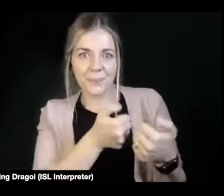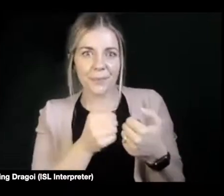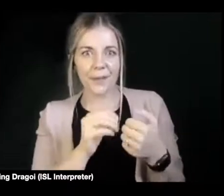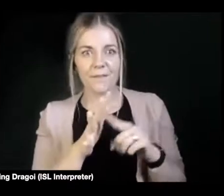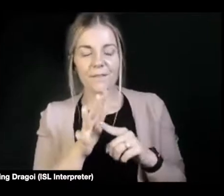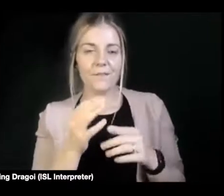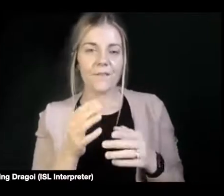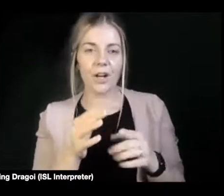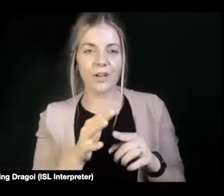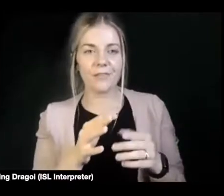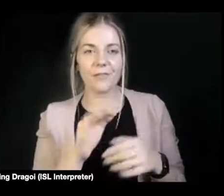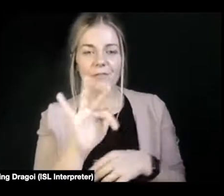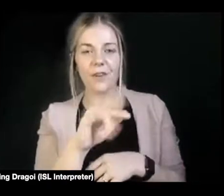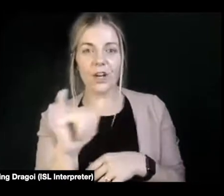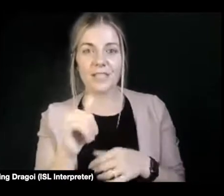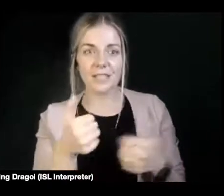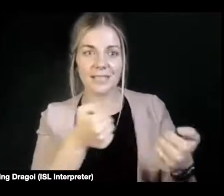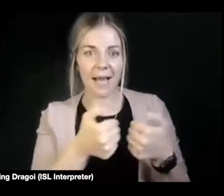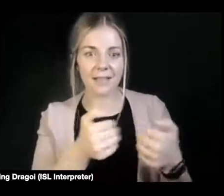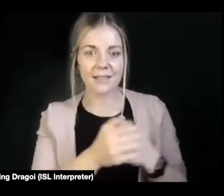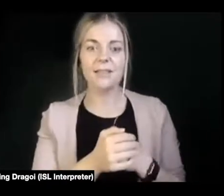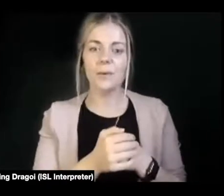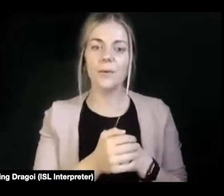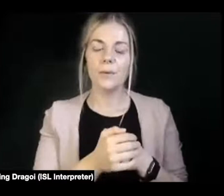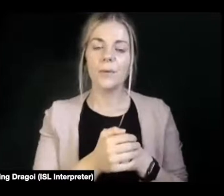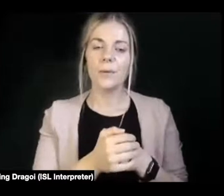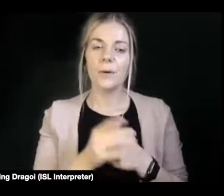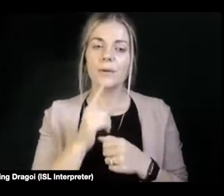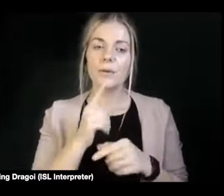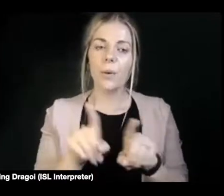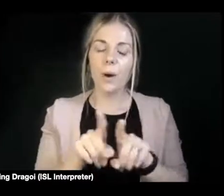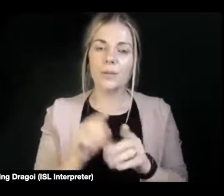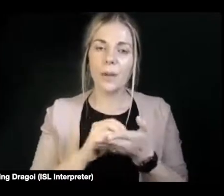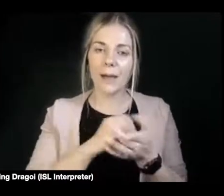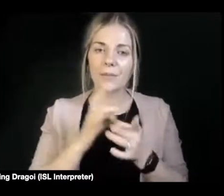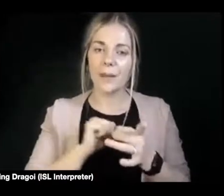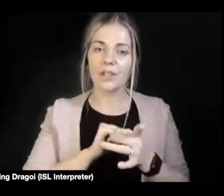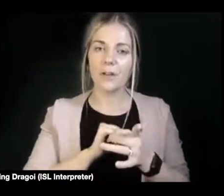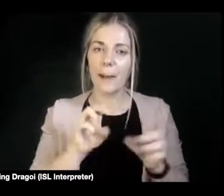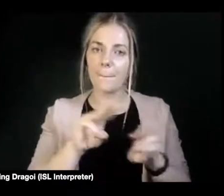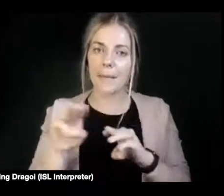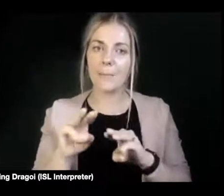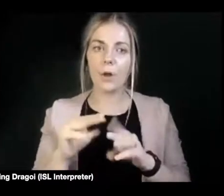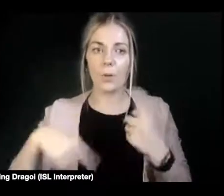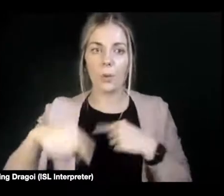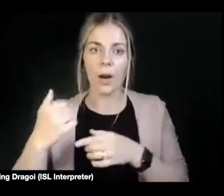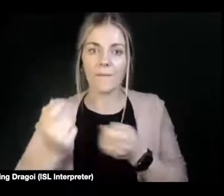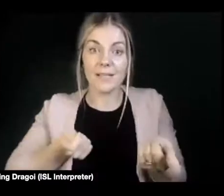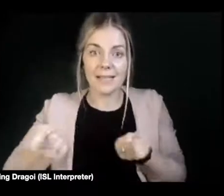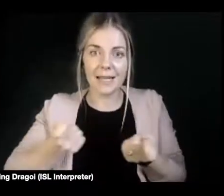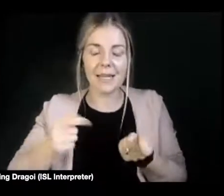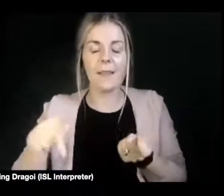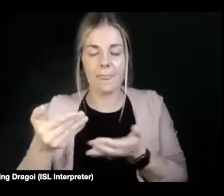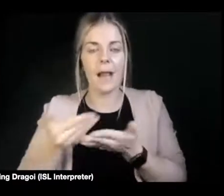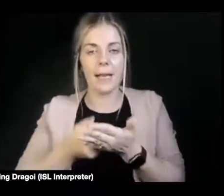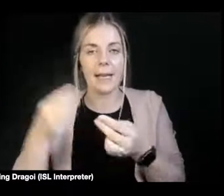and then how to negotiate, but we also need to ensure that people are legally protected. So I think that's really important. just